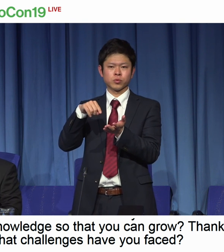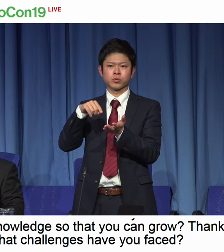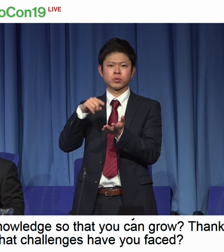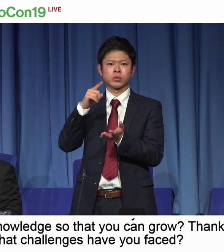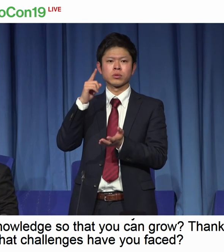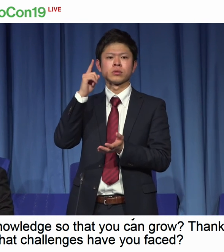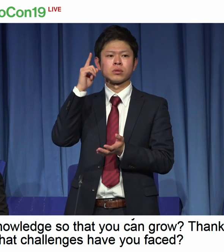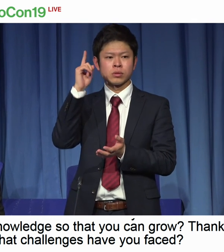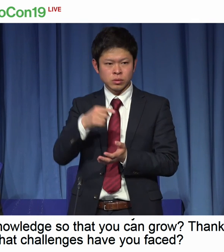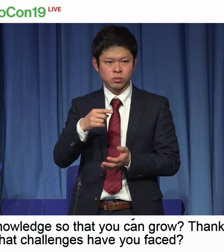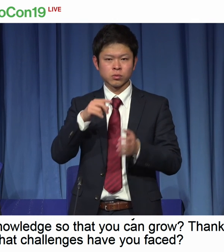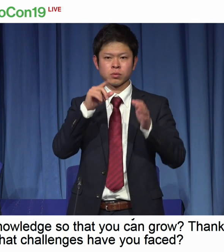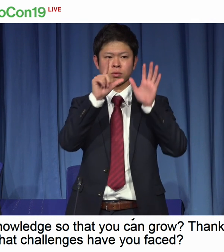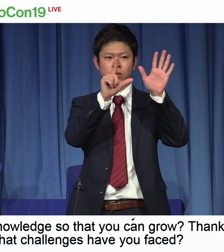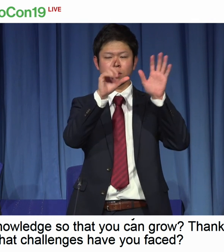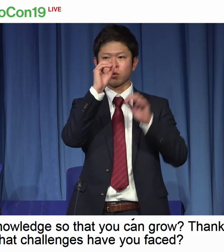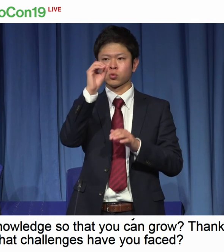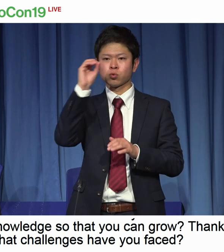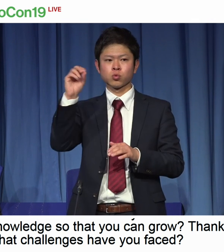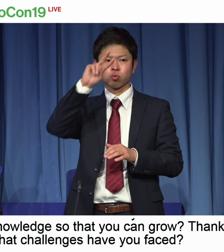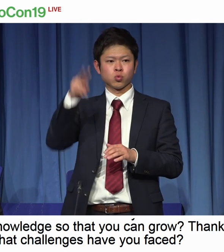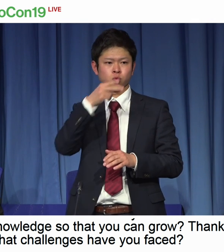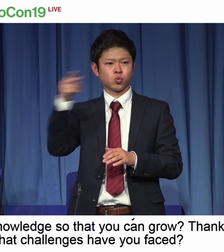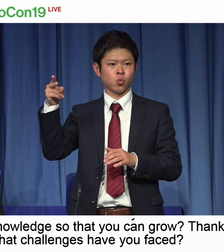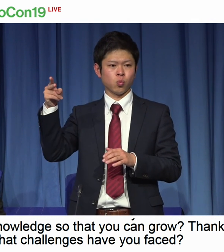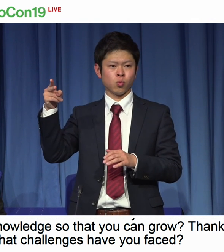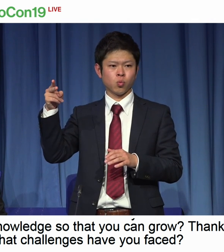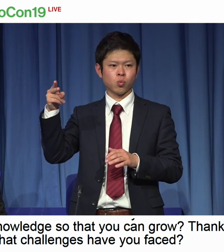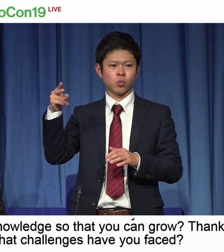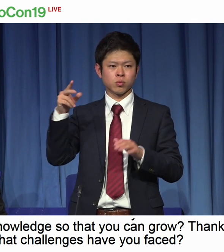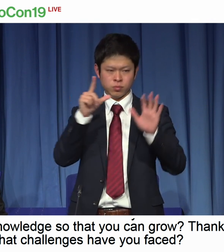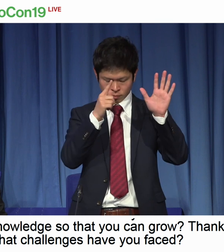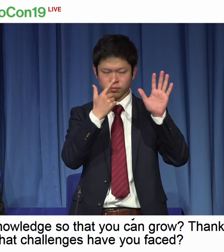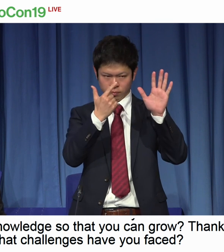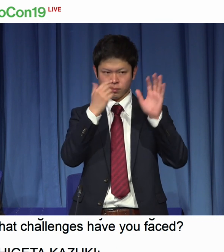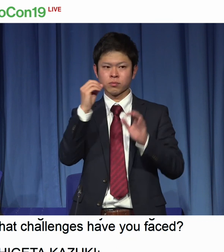Yeah, it is a problem of financing, this innovation.